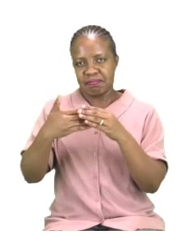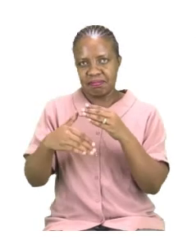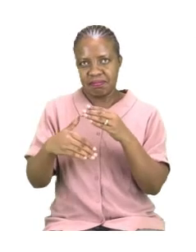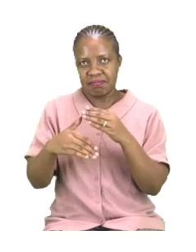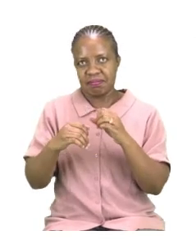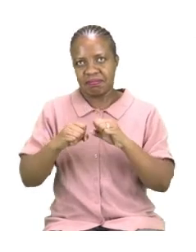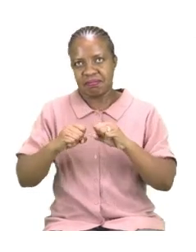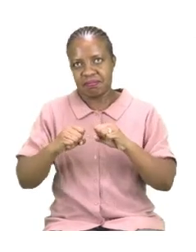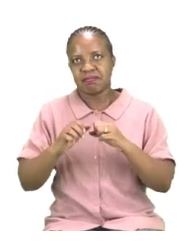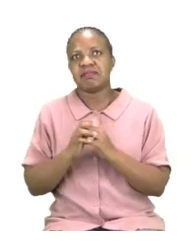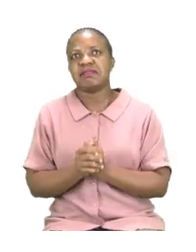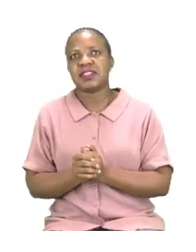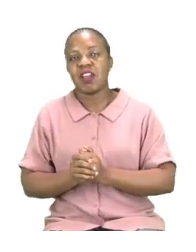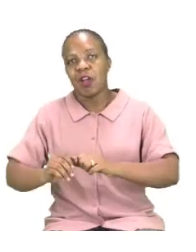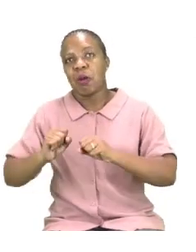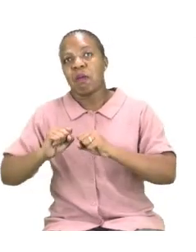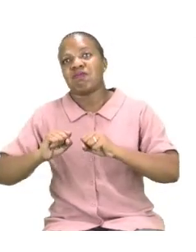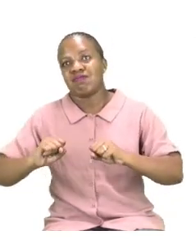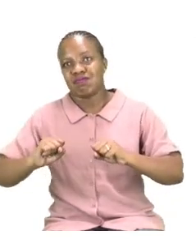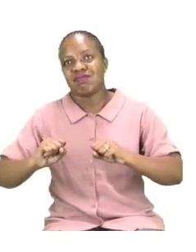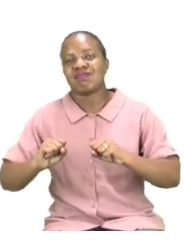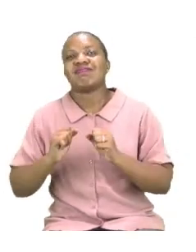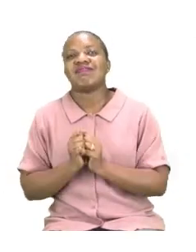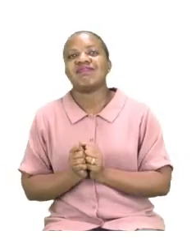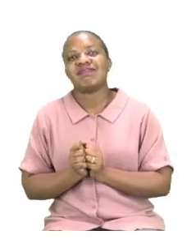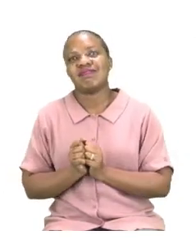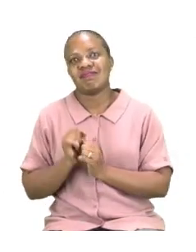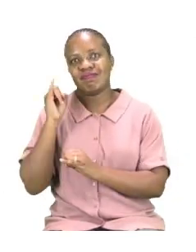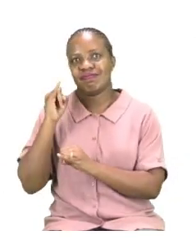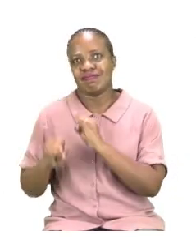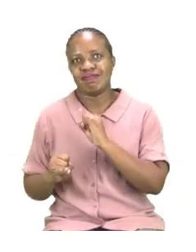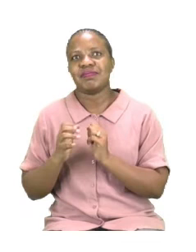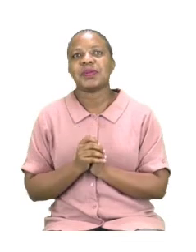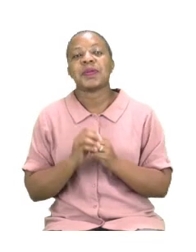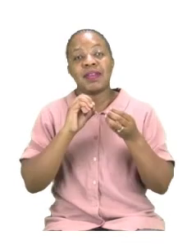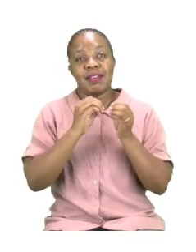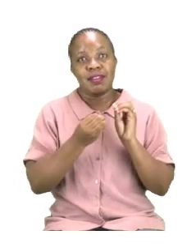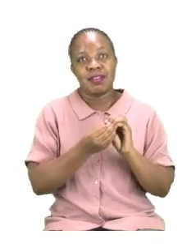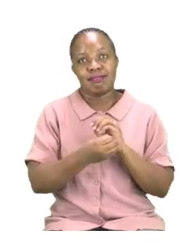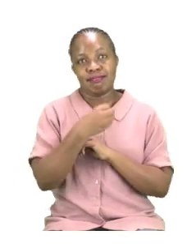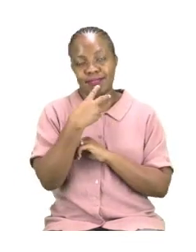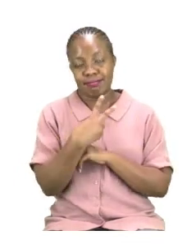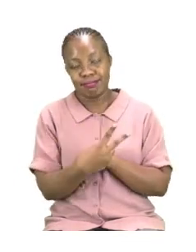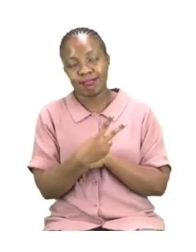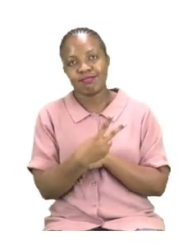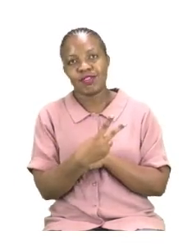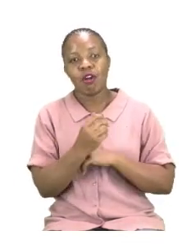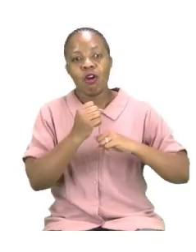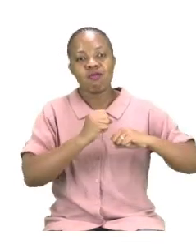the mass of the children from the heaviest to the lightest.